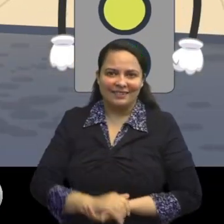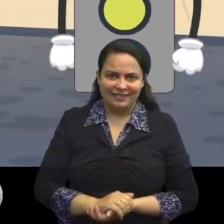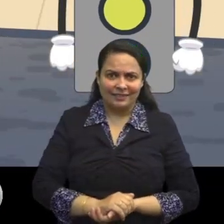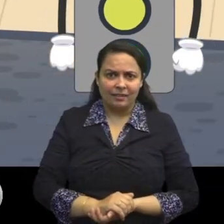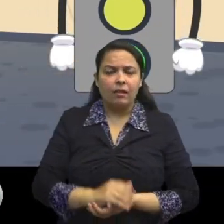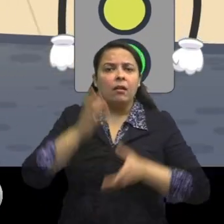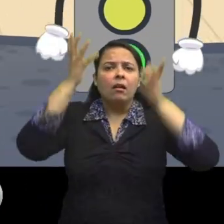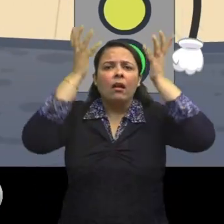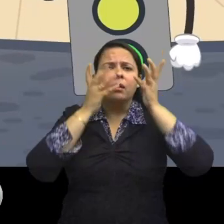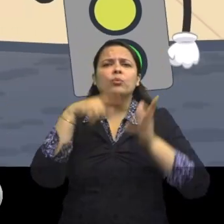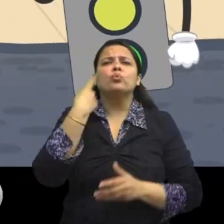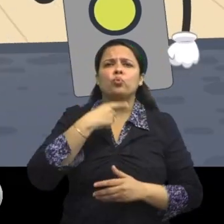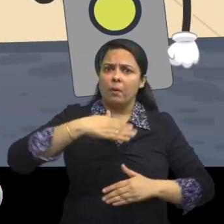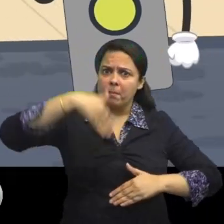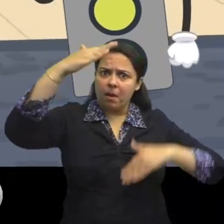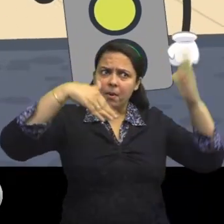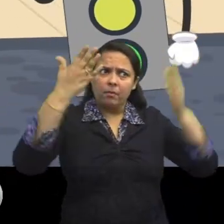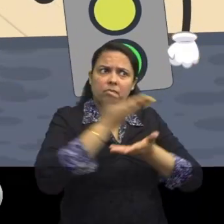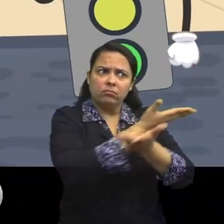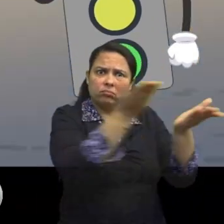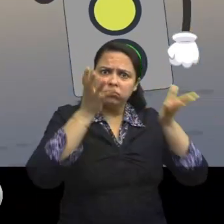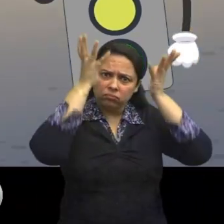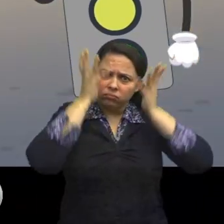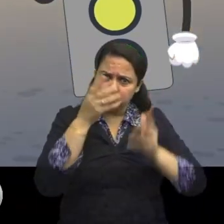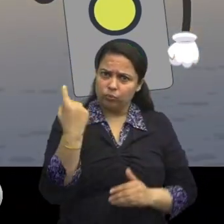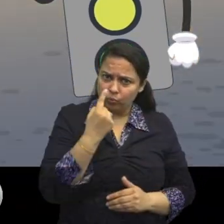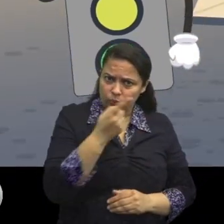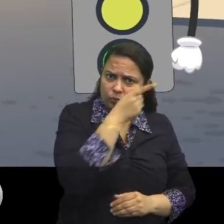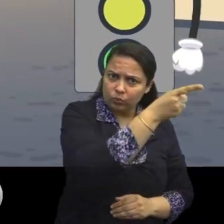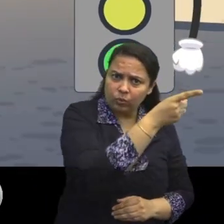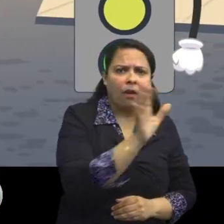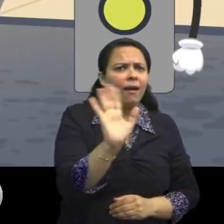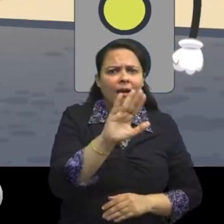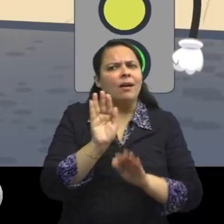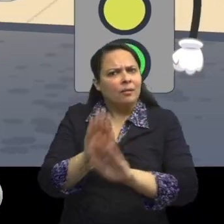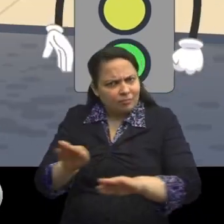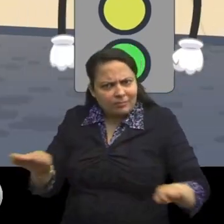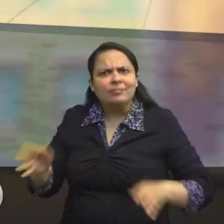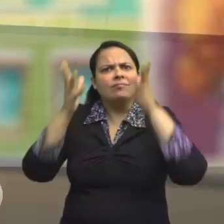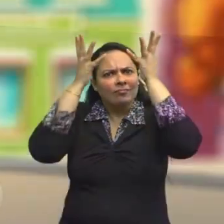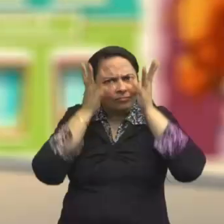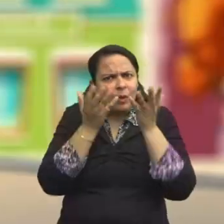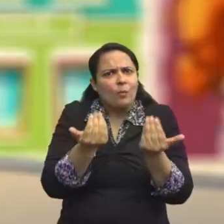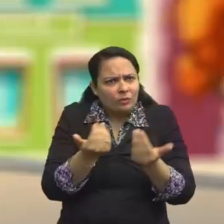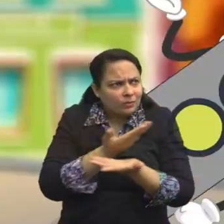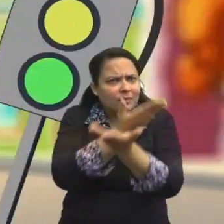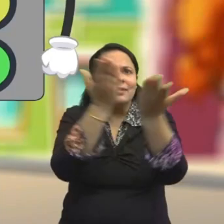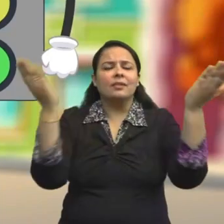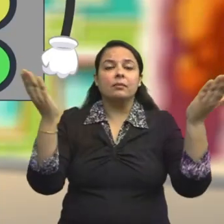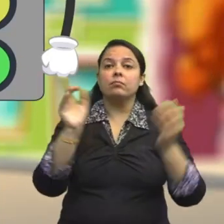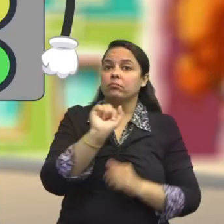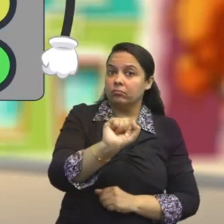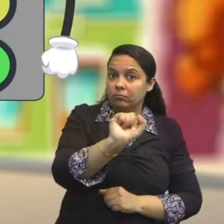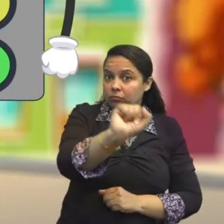Because Jojo knows that one should always wear a helmet while riding on a two wheeler.